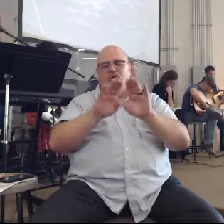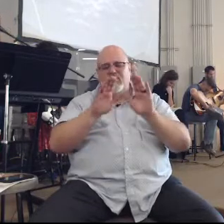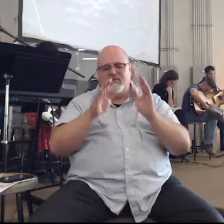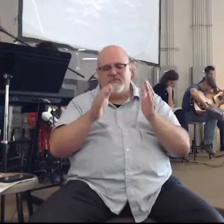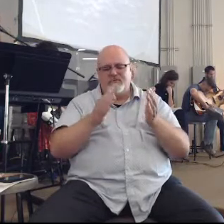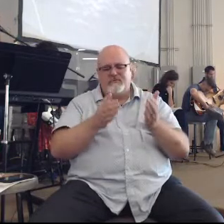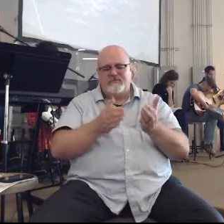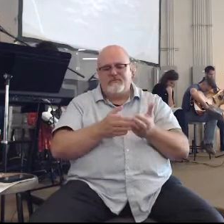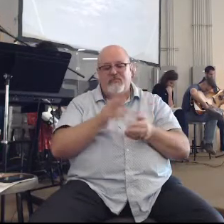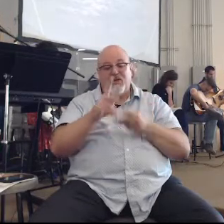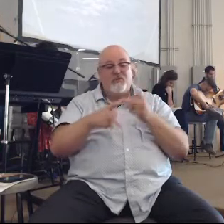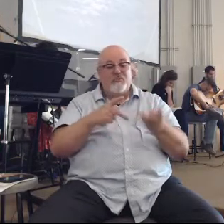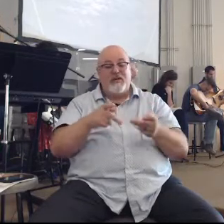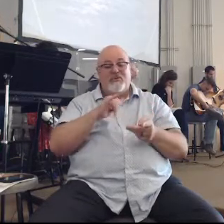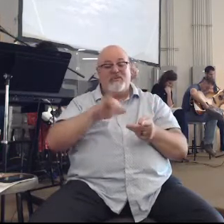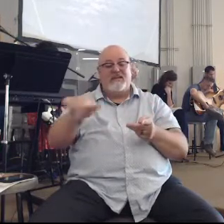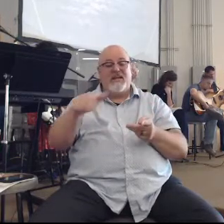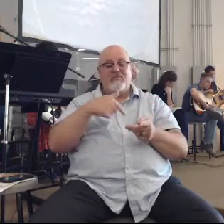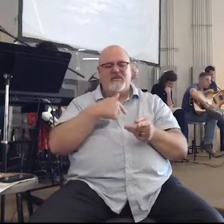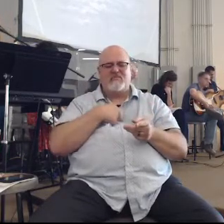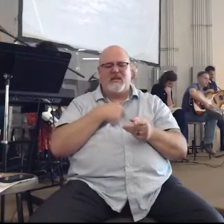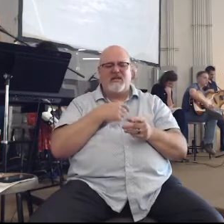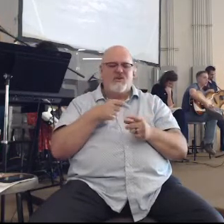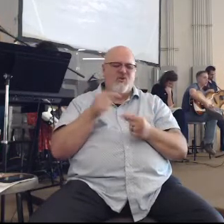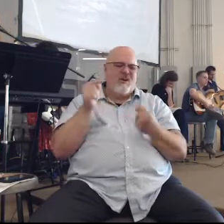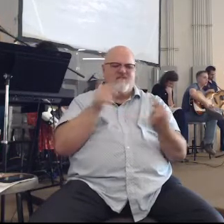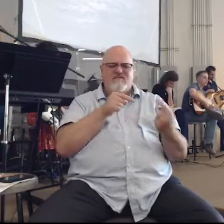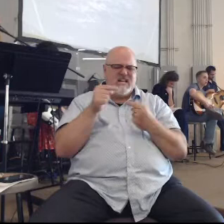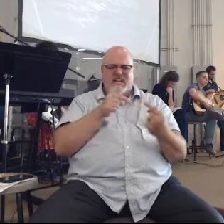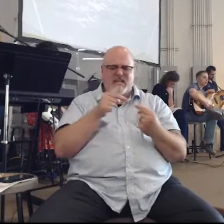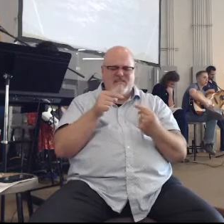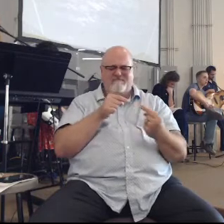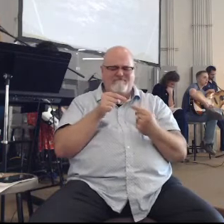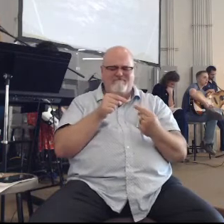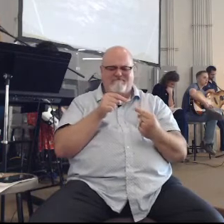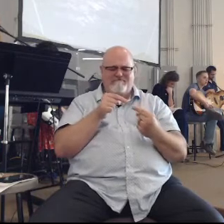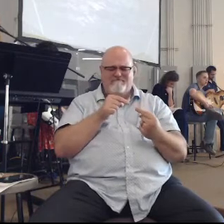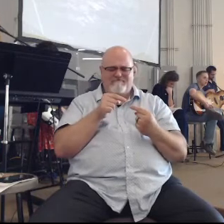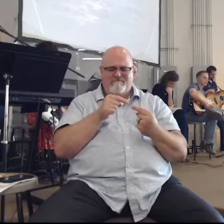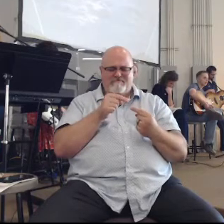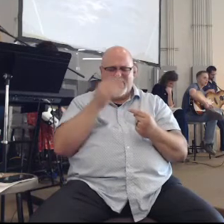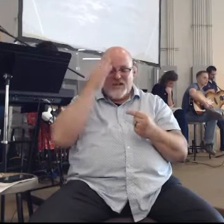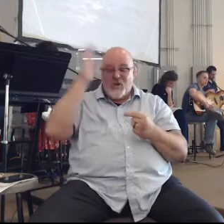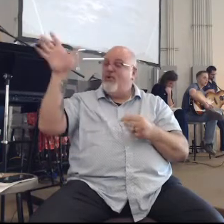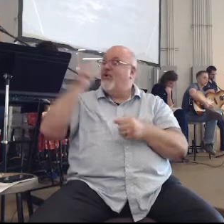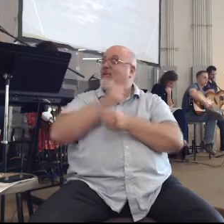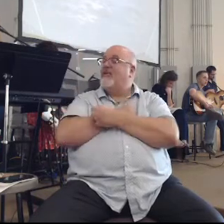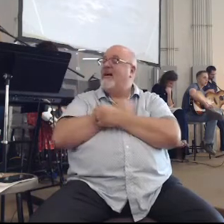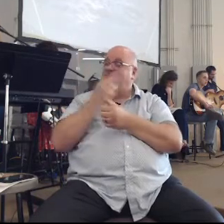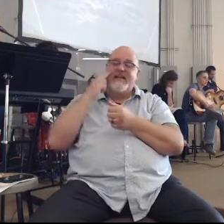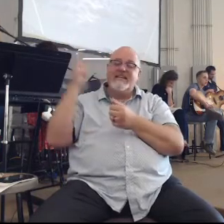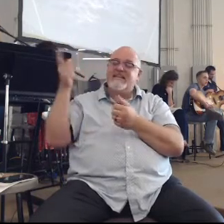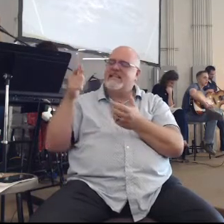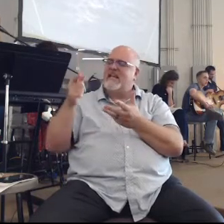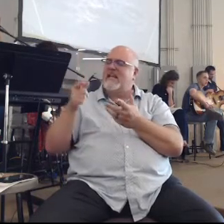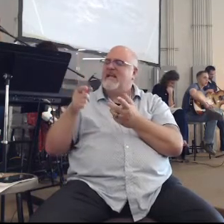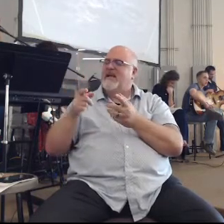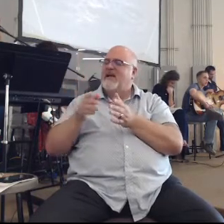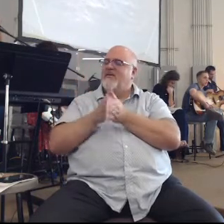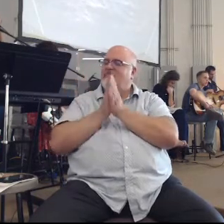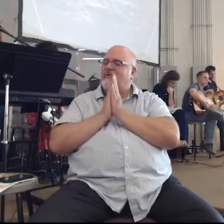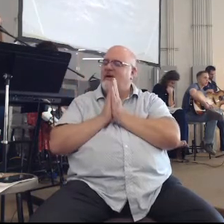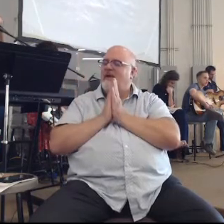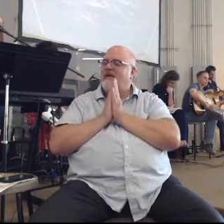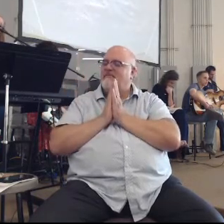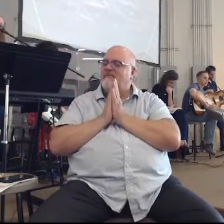and to people like me who are still fighting, who know your love and can see it. I pray that you